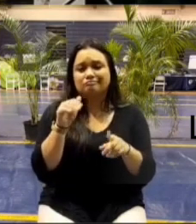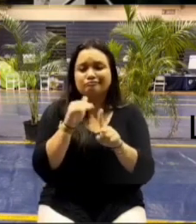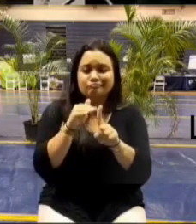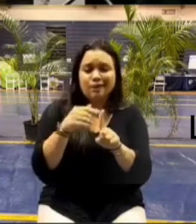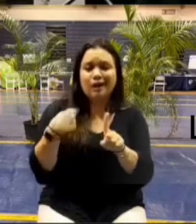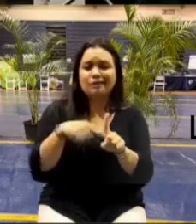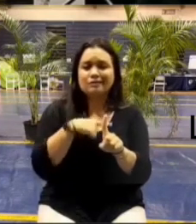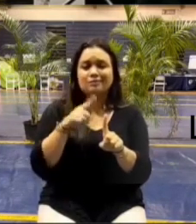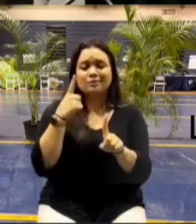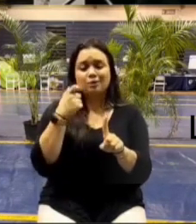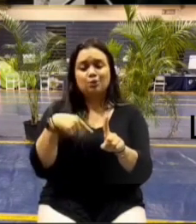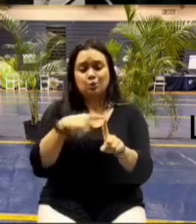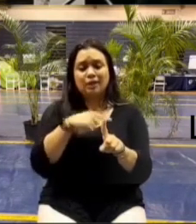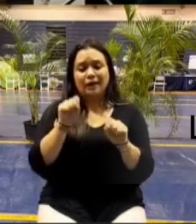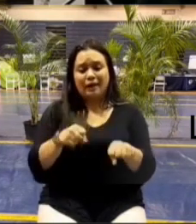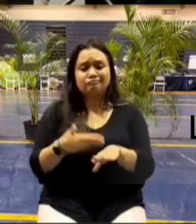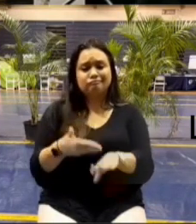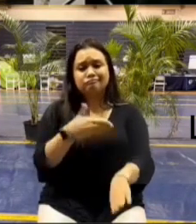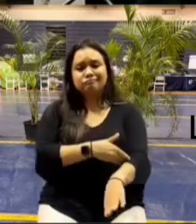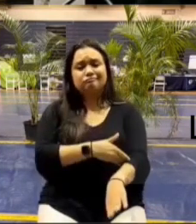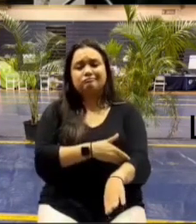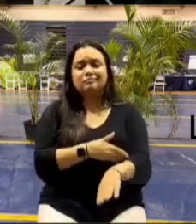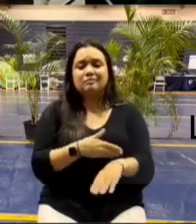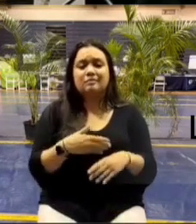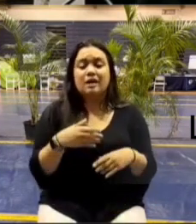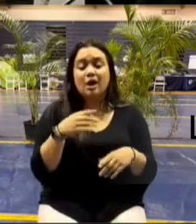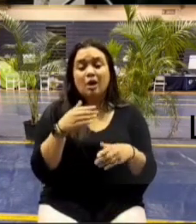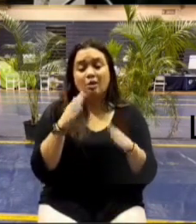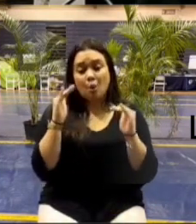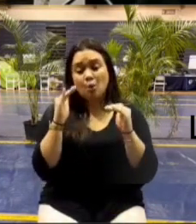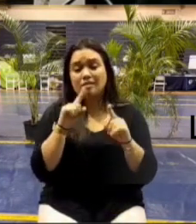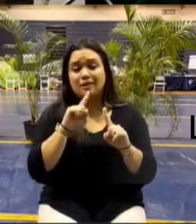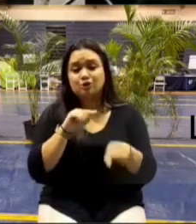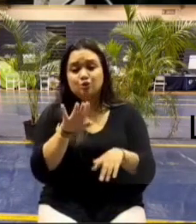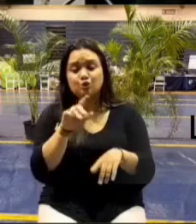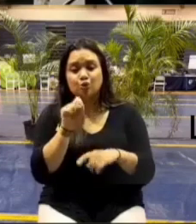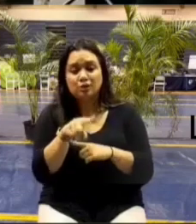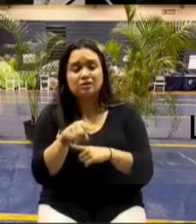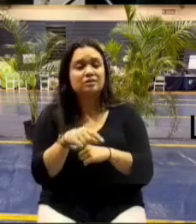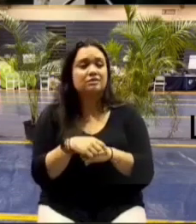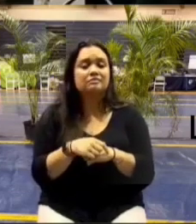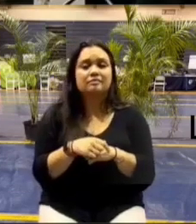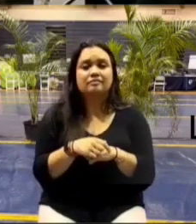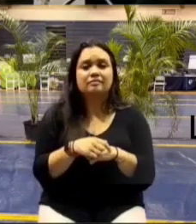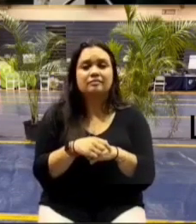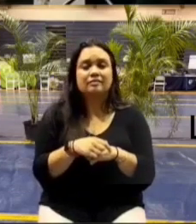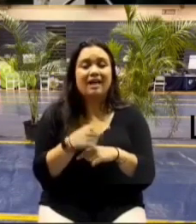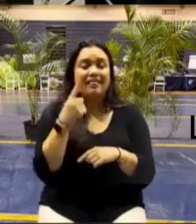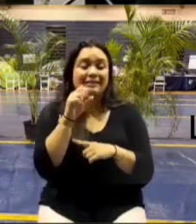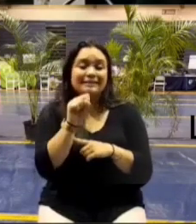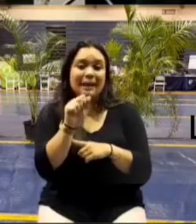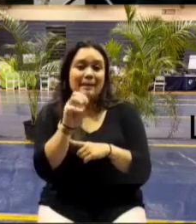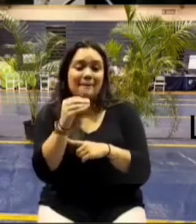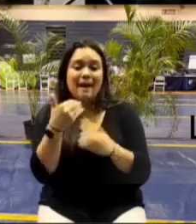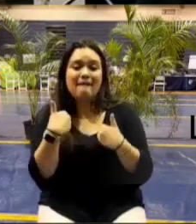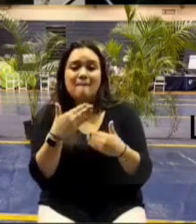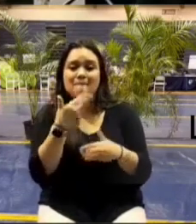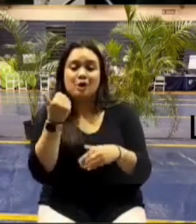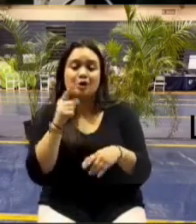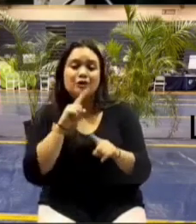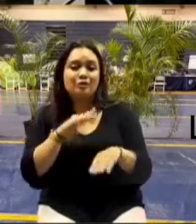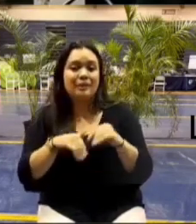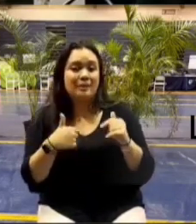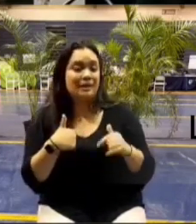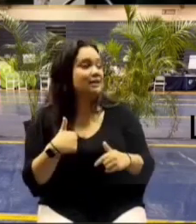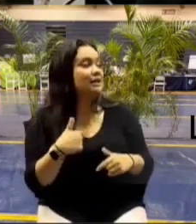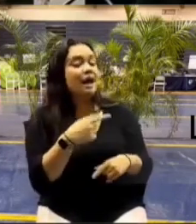always do better so i hope that answered your questions here honestly from this couple but i think sarah might have better answers than me i was